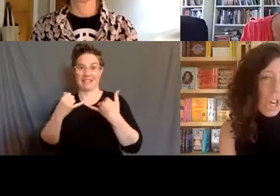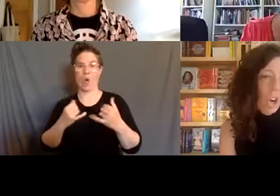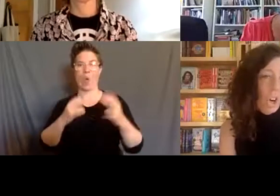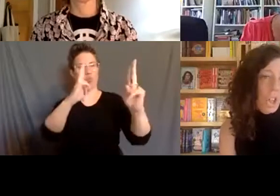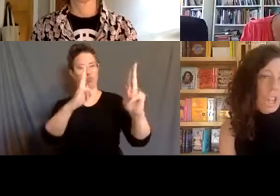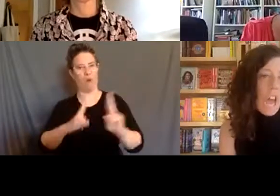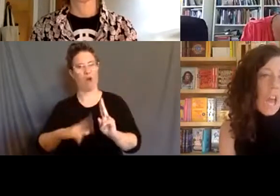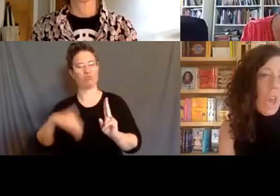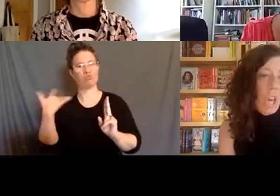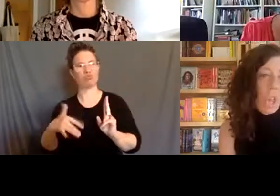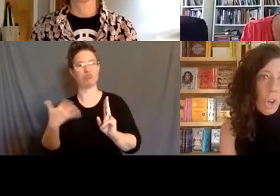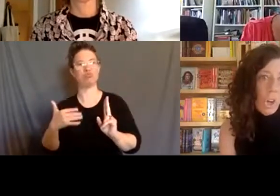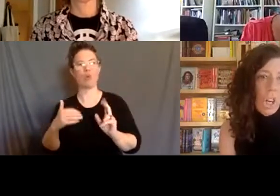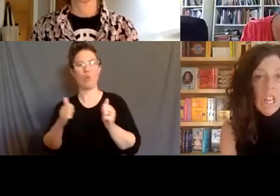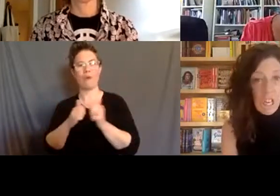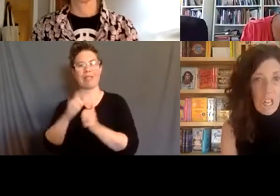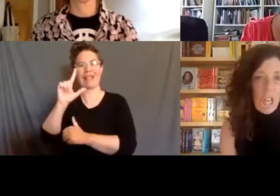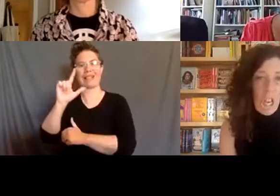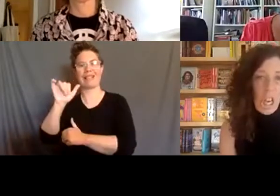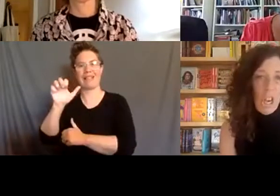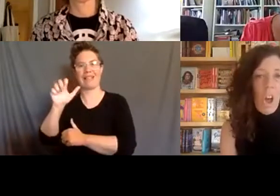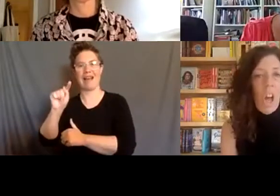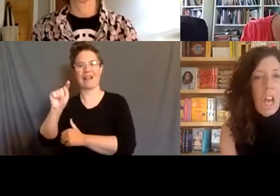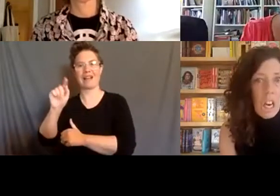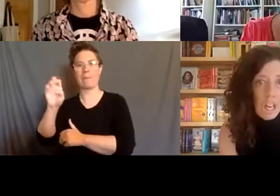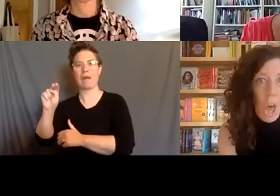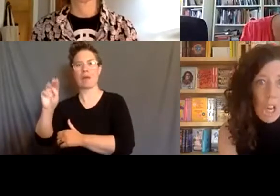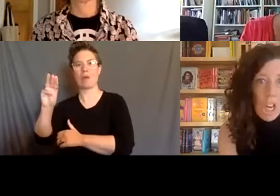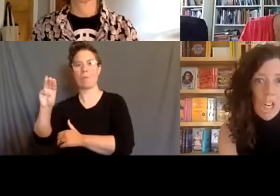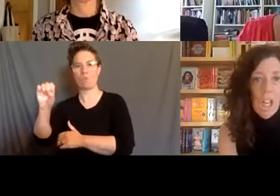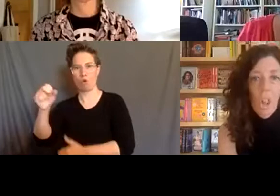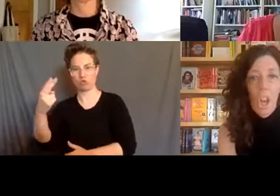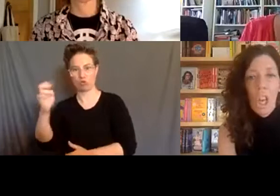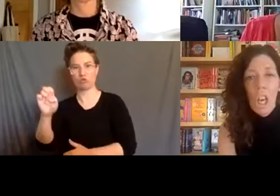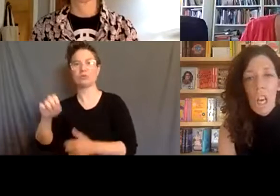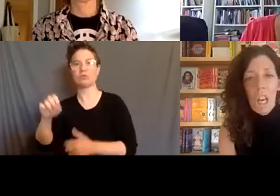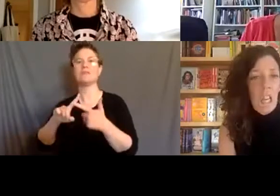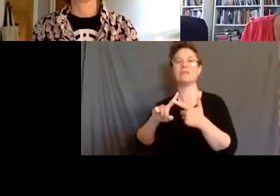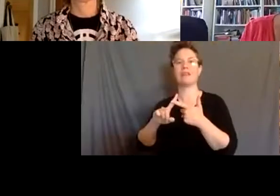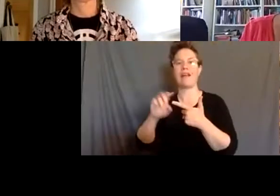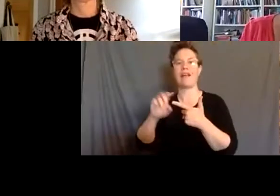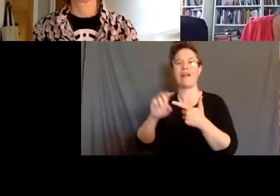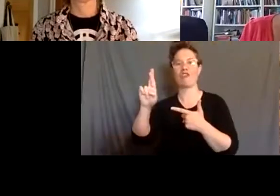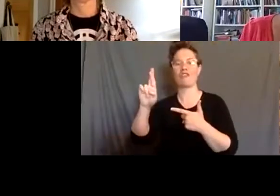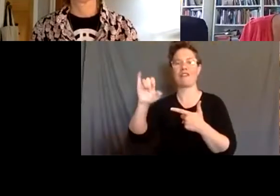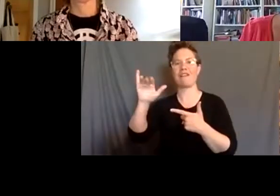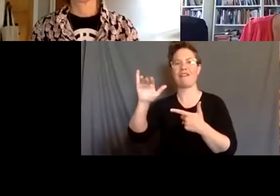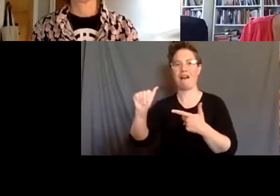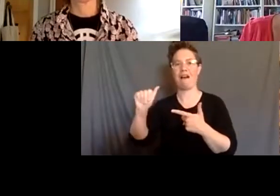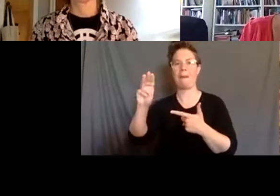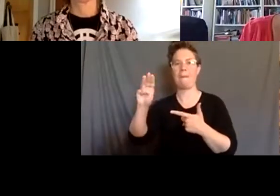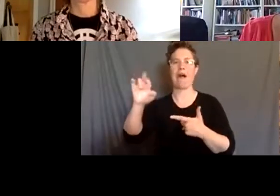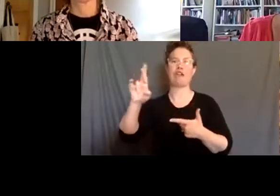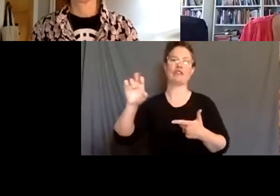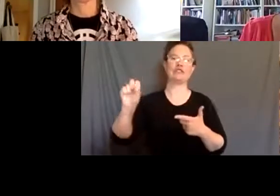with Liat Ben-Mosch, Dean Spade, and Erica Miners in celebration of the release